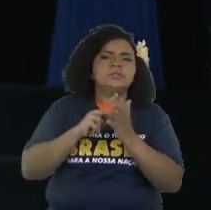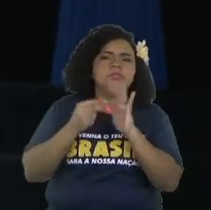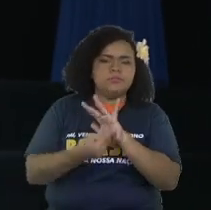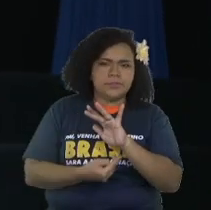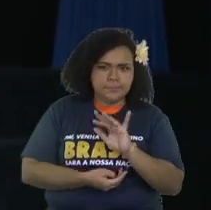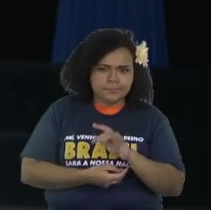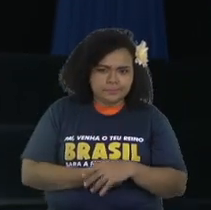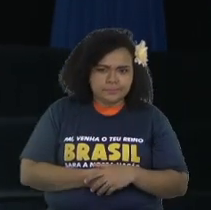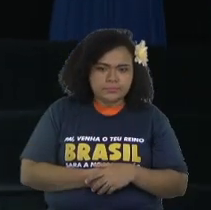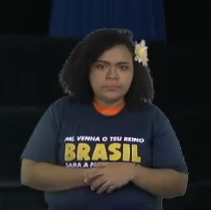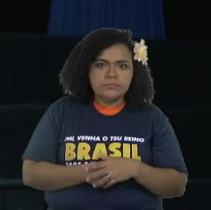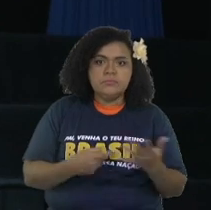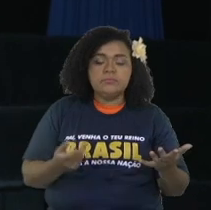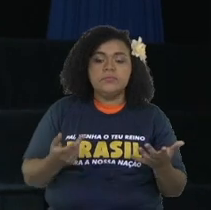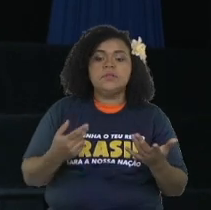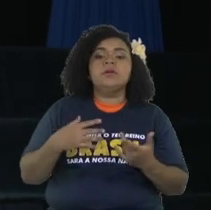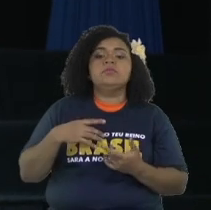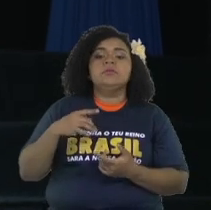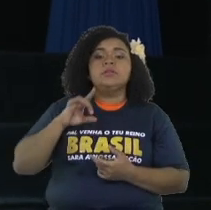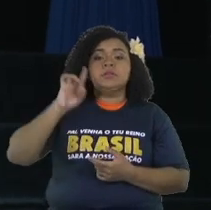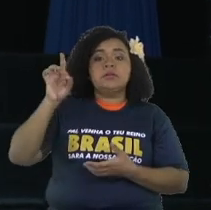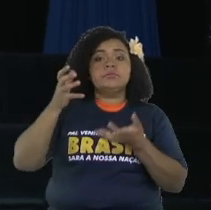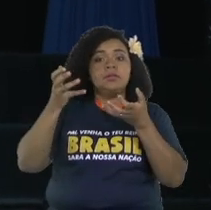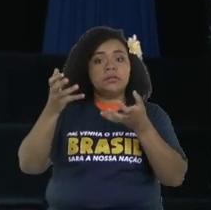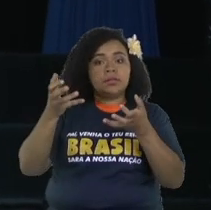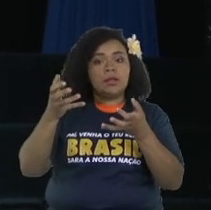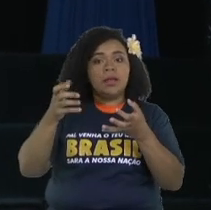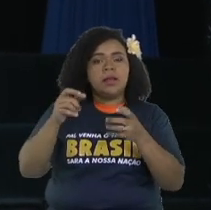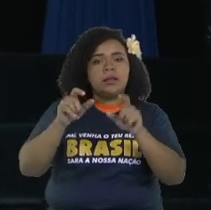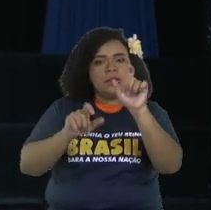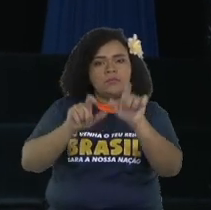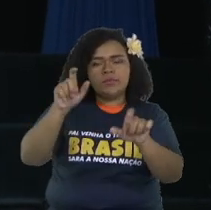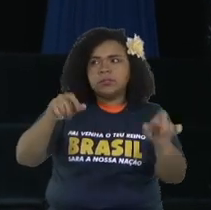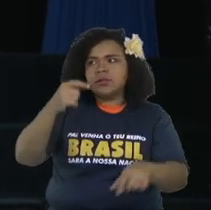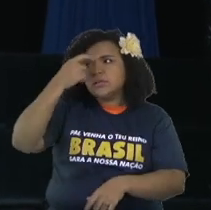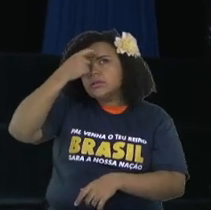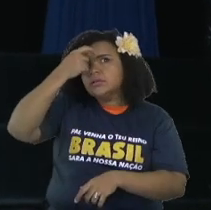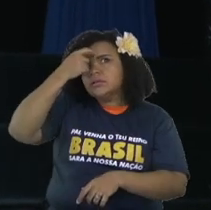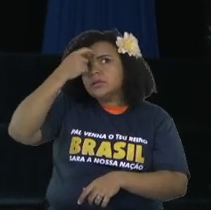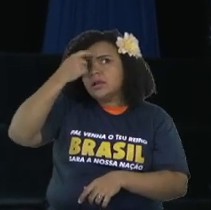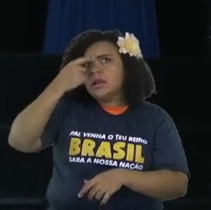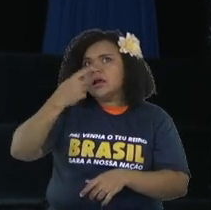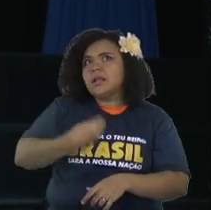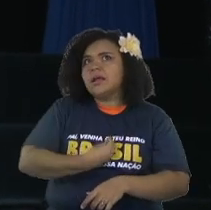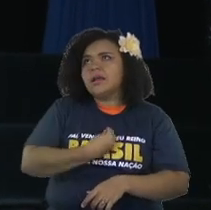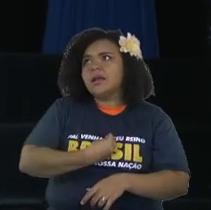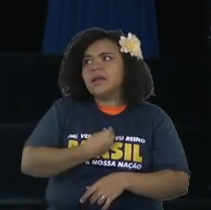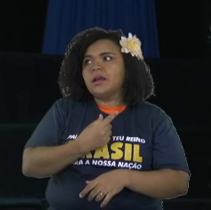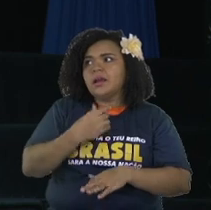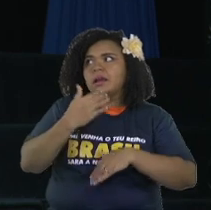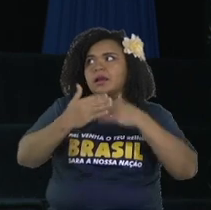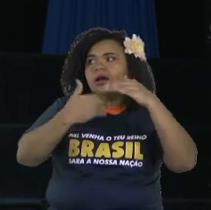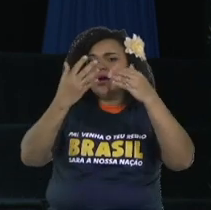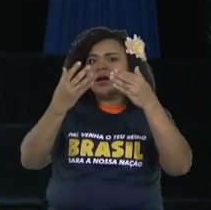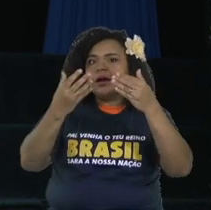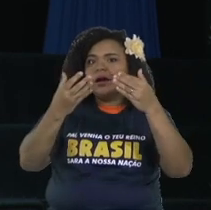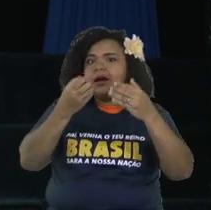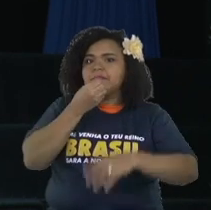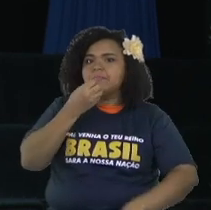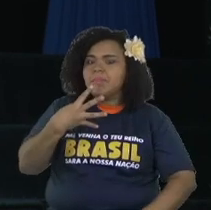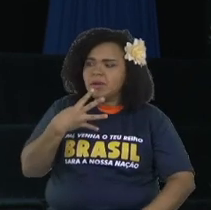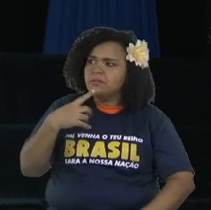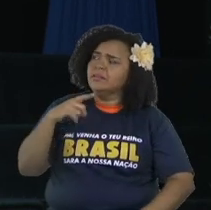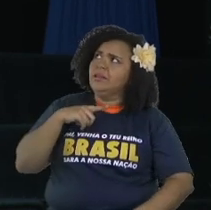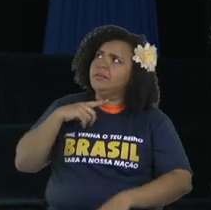definition of richness is you have enough to live well, to live well.